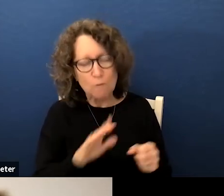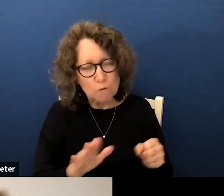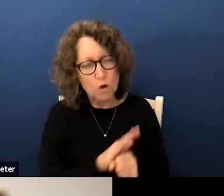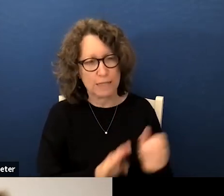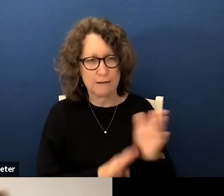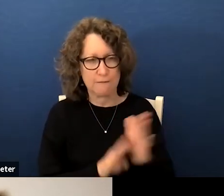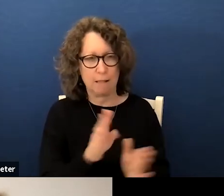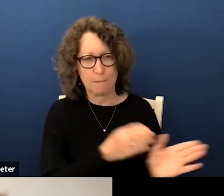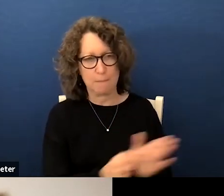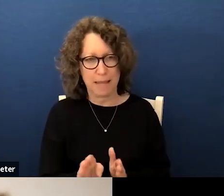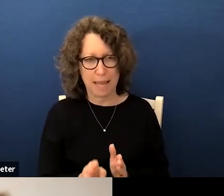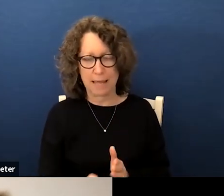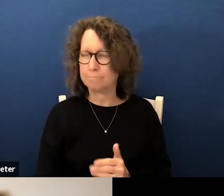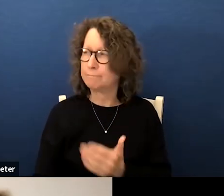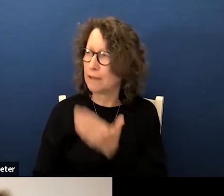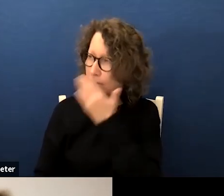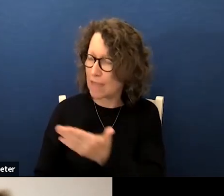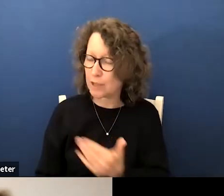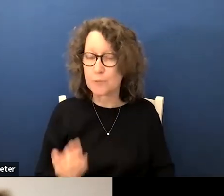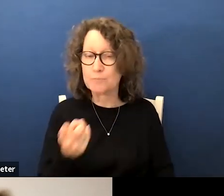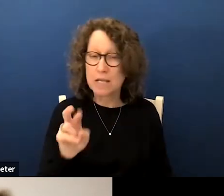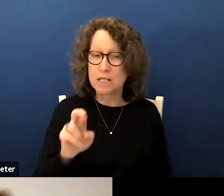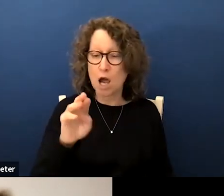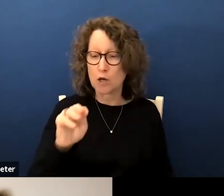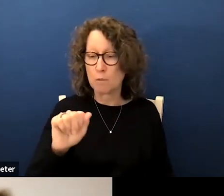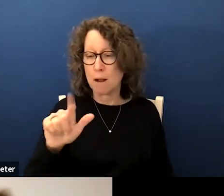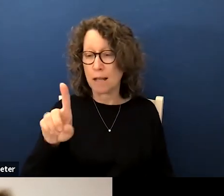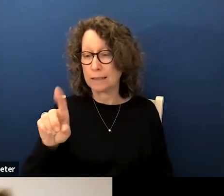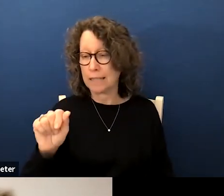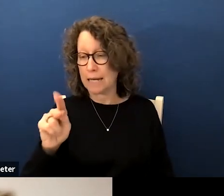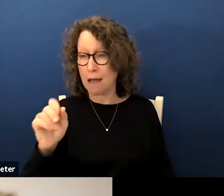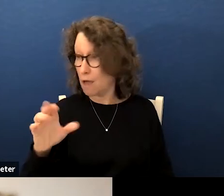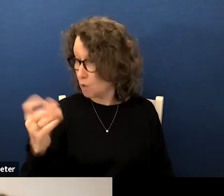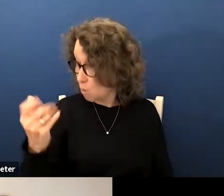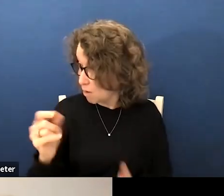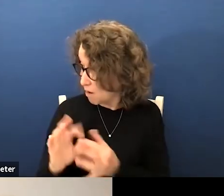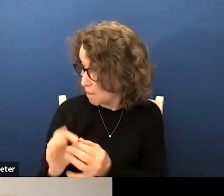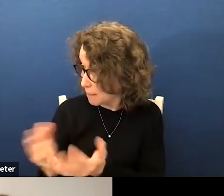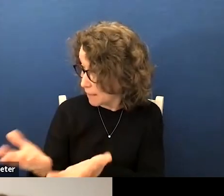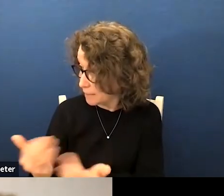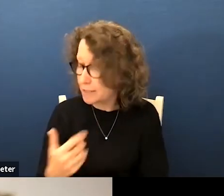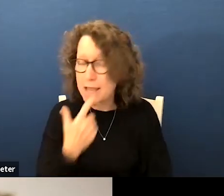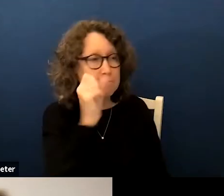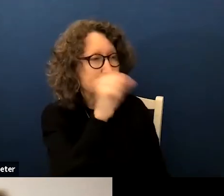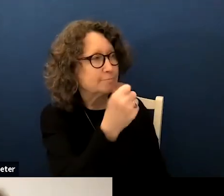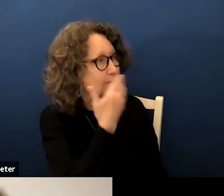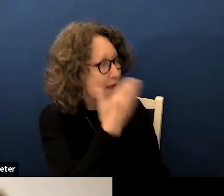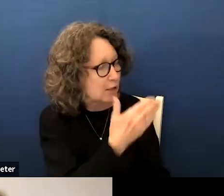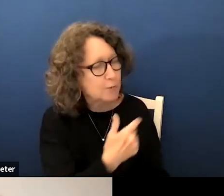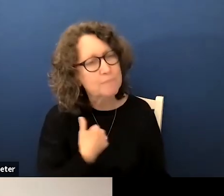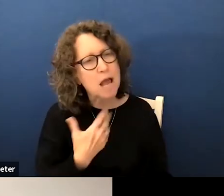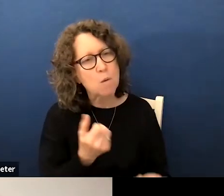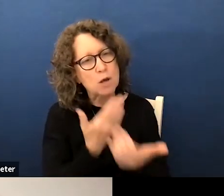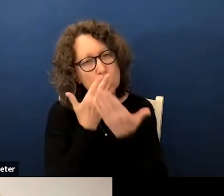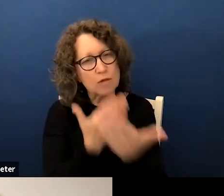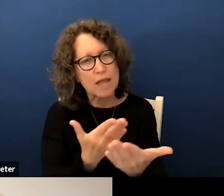thanks dr maldonado would you like to make any comments yes thank you so i want to thank ms carrie and ms